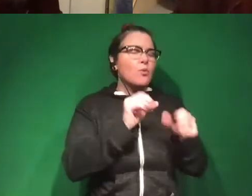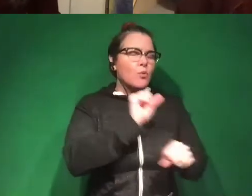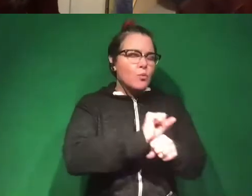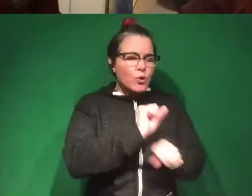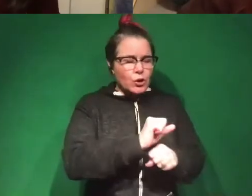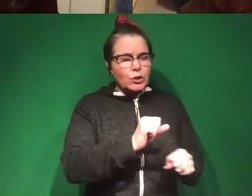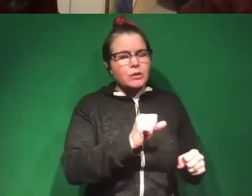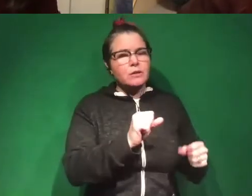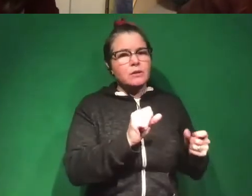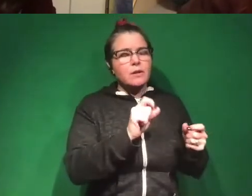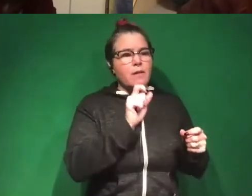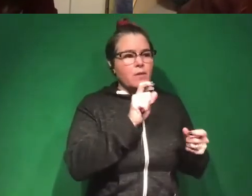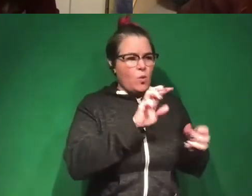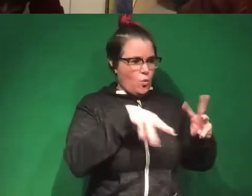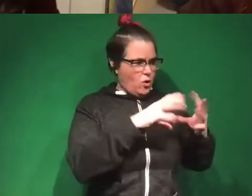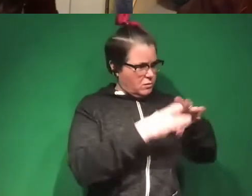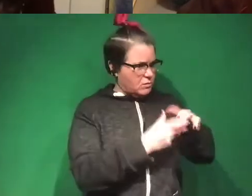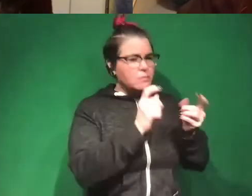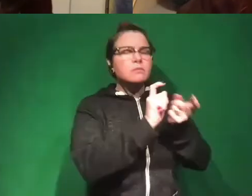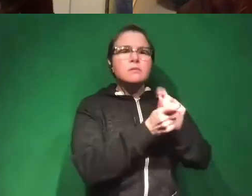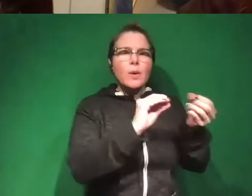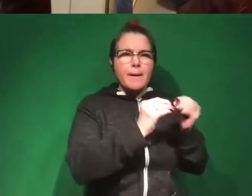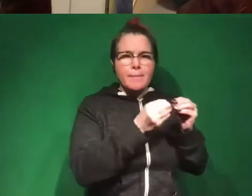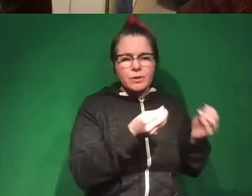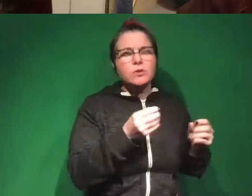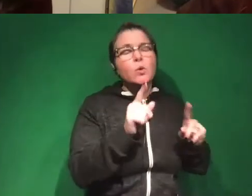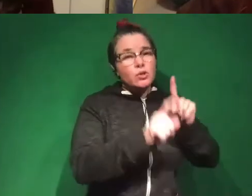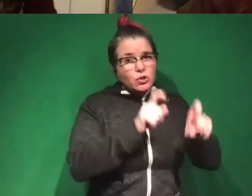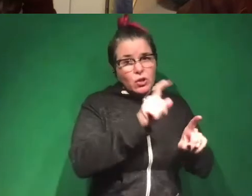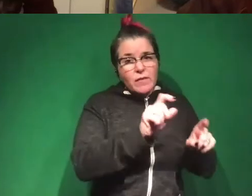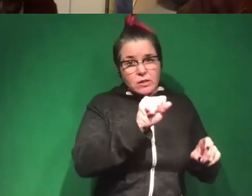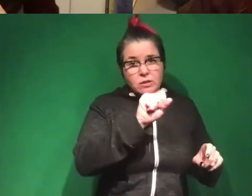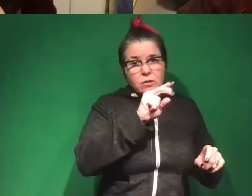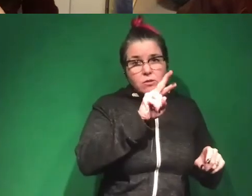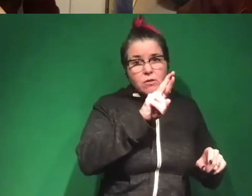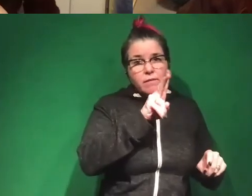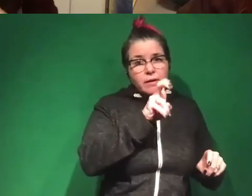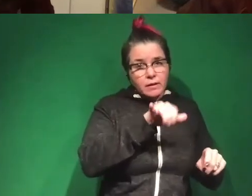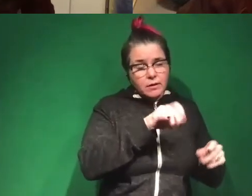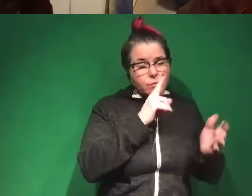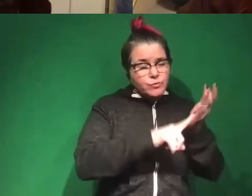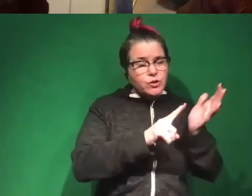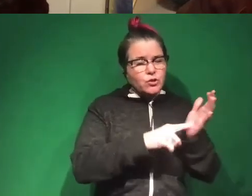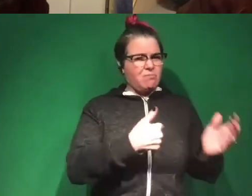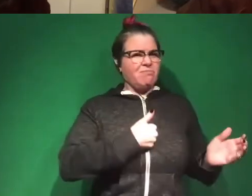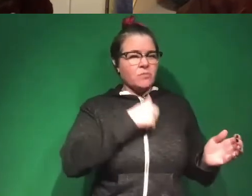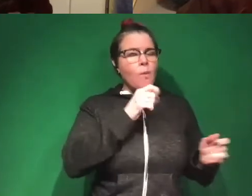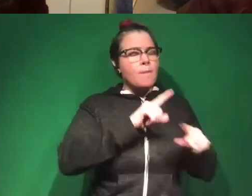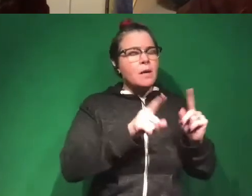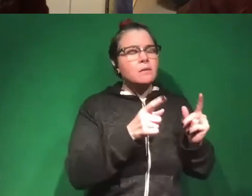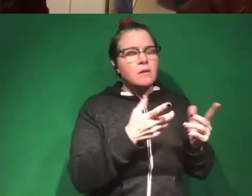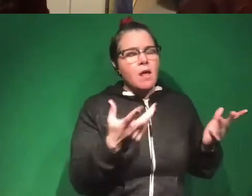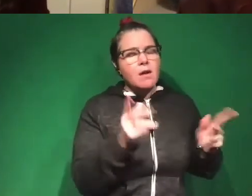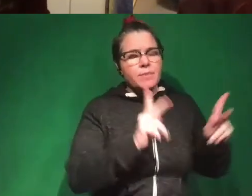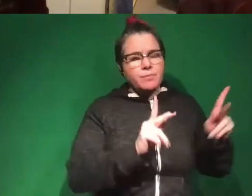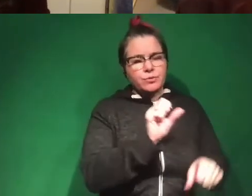to turn that world into a number. So indeed, survey research is a very big part of political science. I don't personally do that in my political science work, but a lot